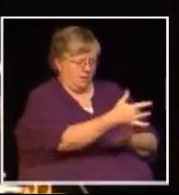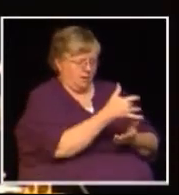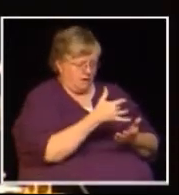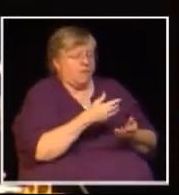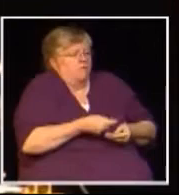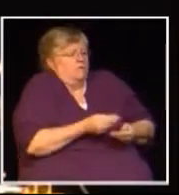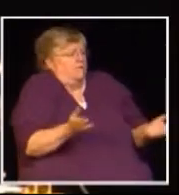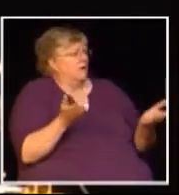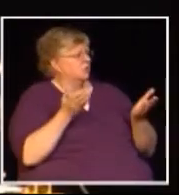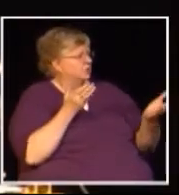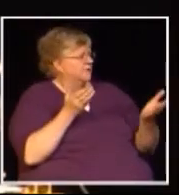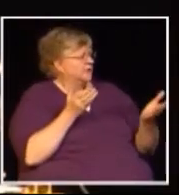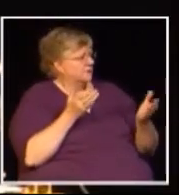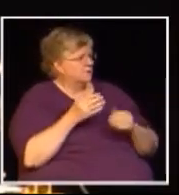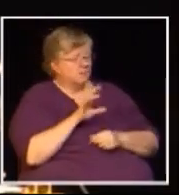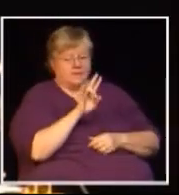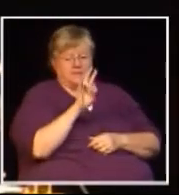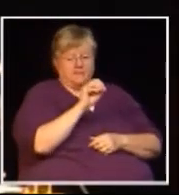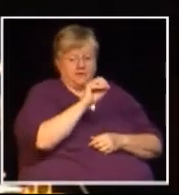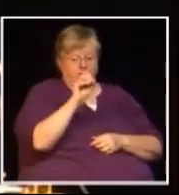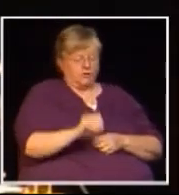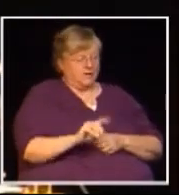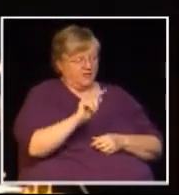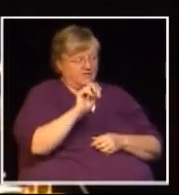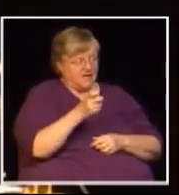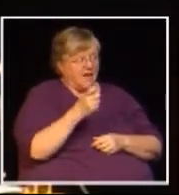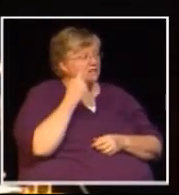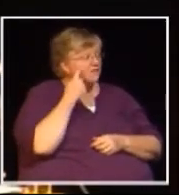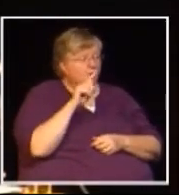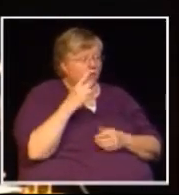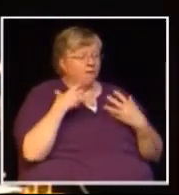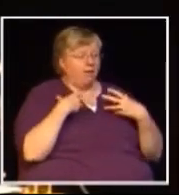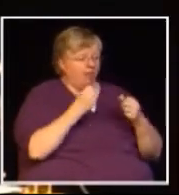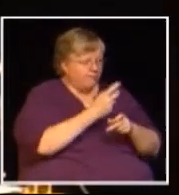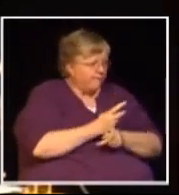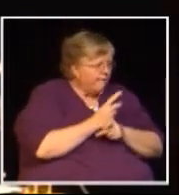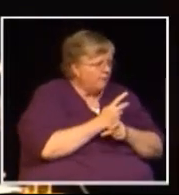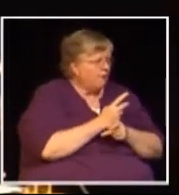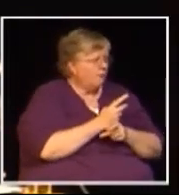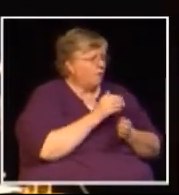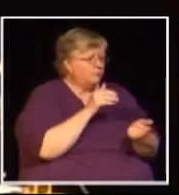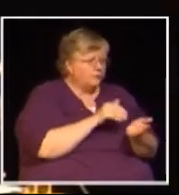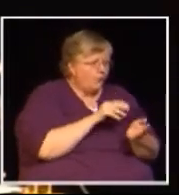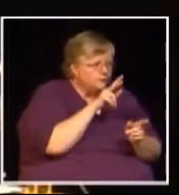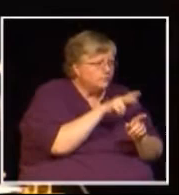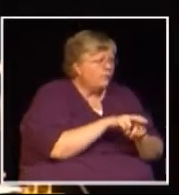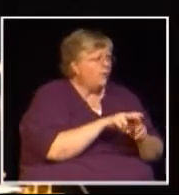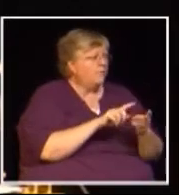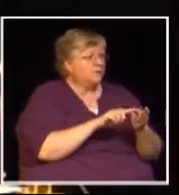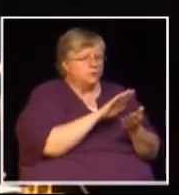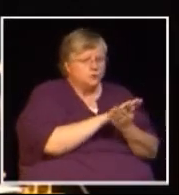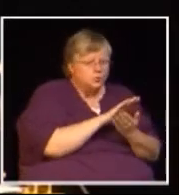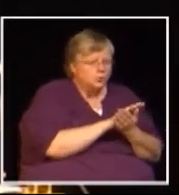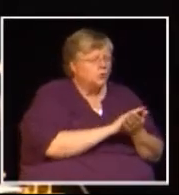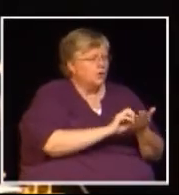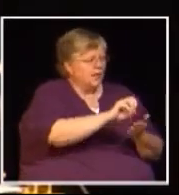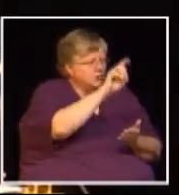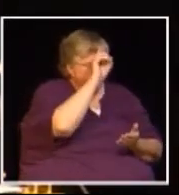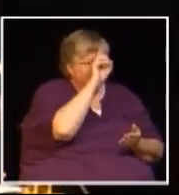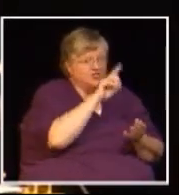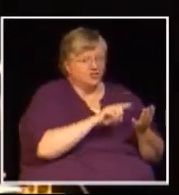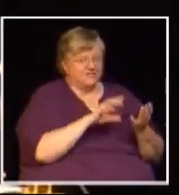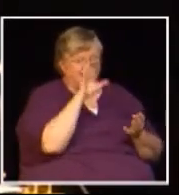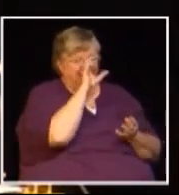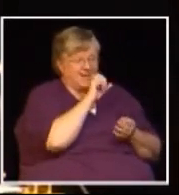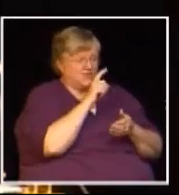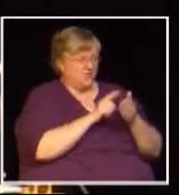services 70% of the tax dollars that are collected by government go to health care and education and guess what